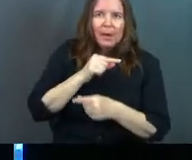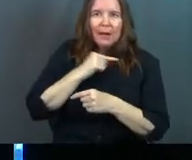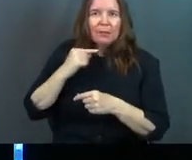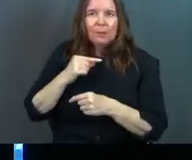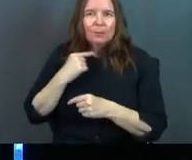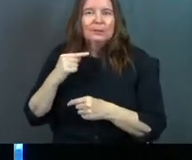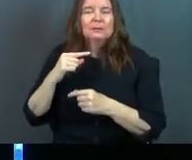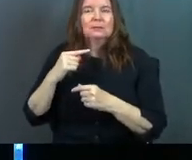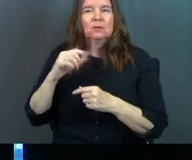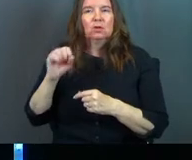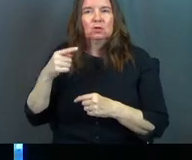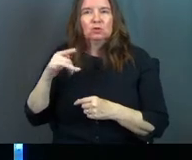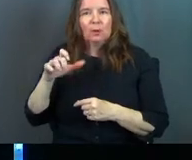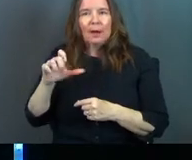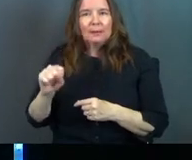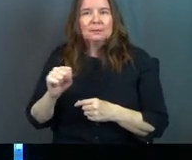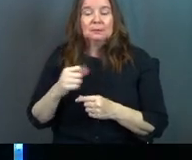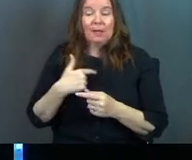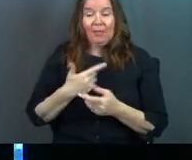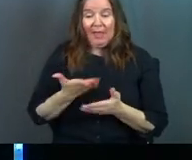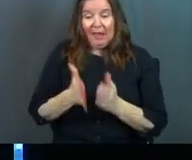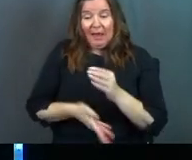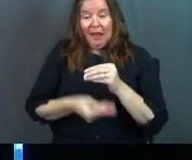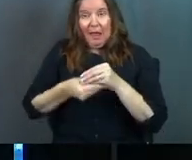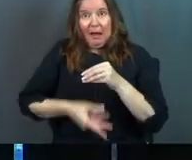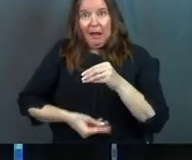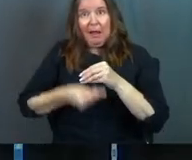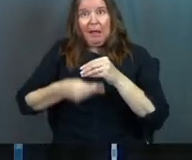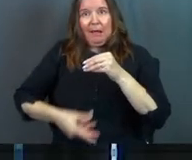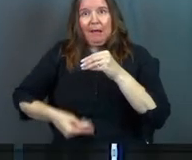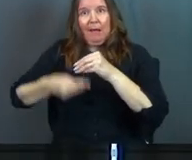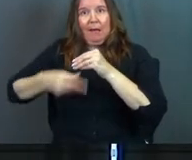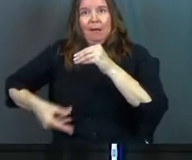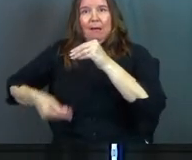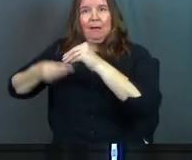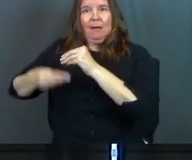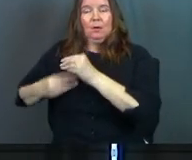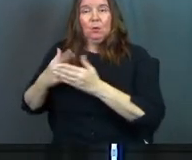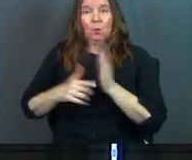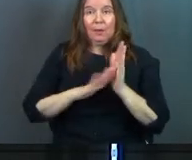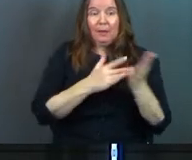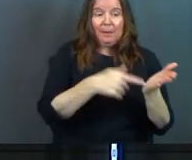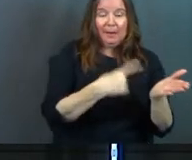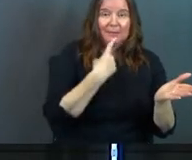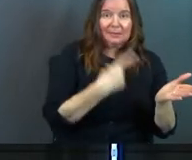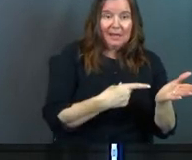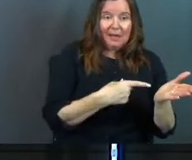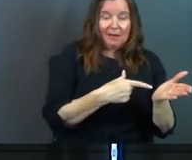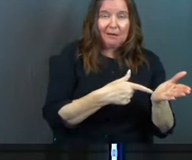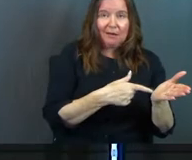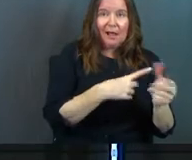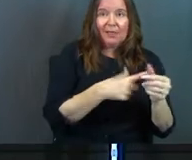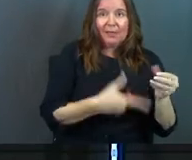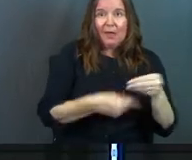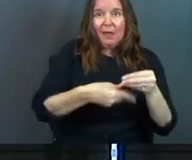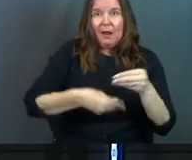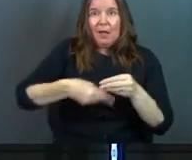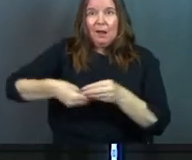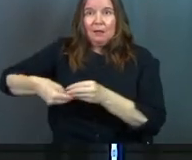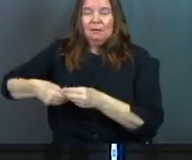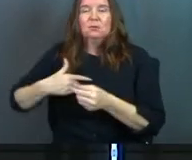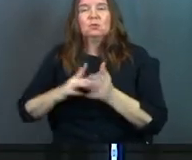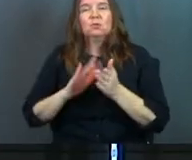scribes. And they had added to what God's word had said in the Old Testament. And so